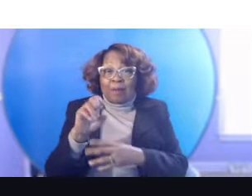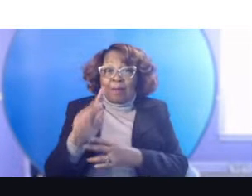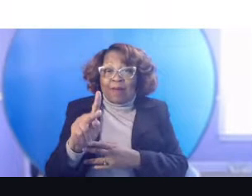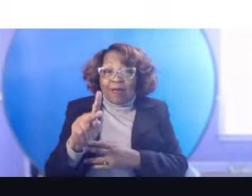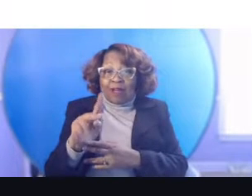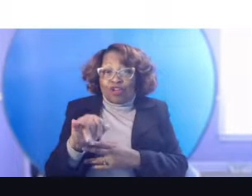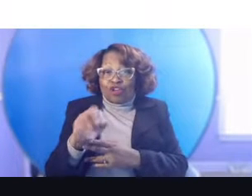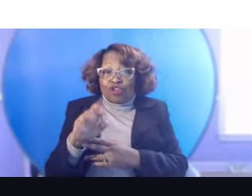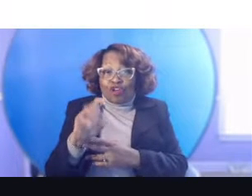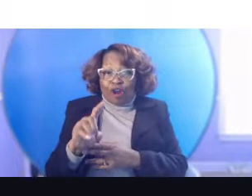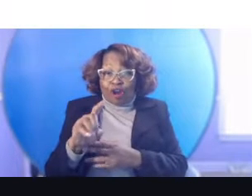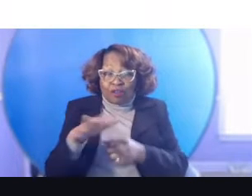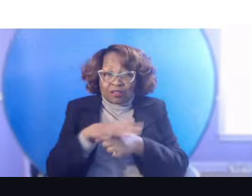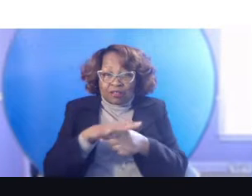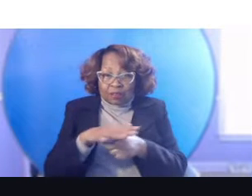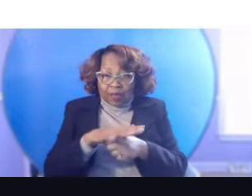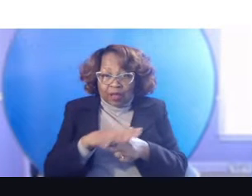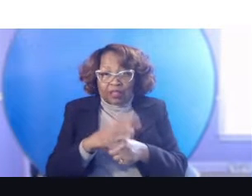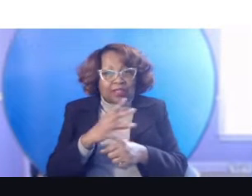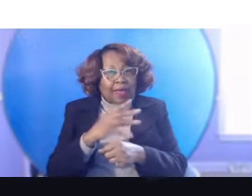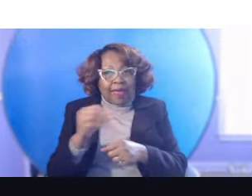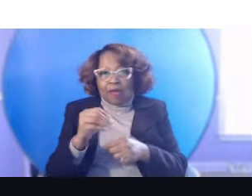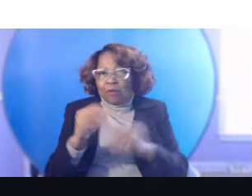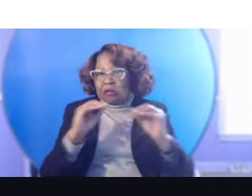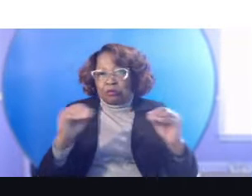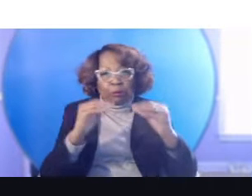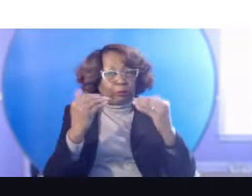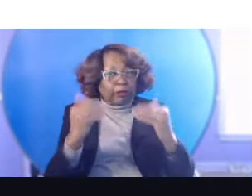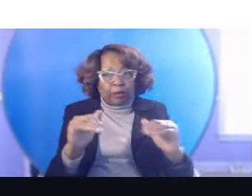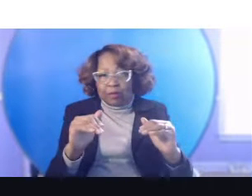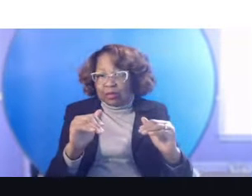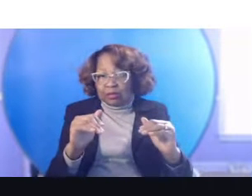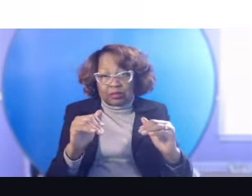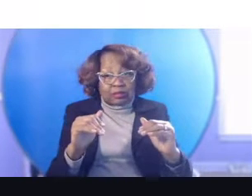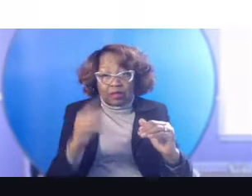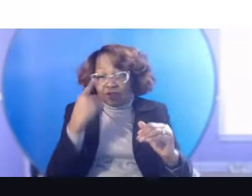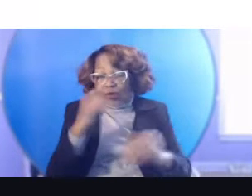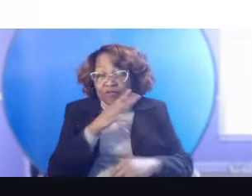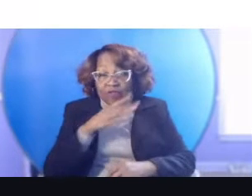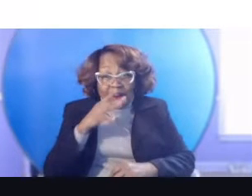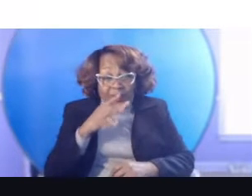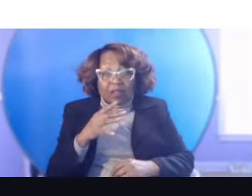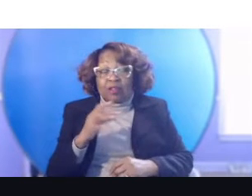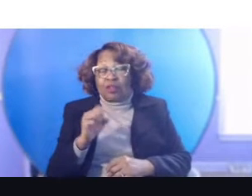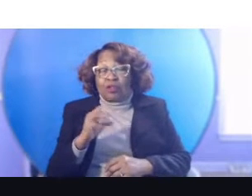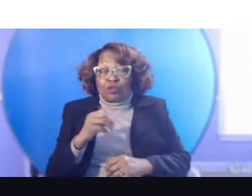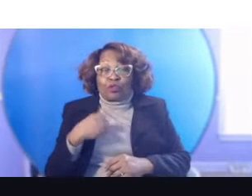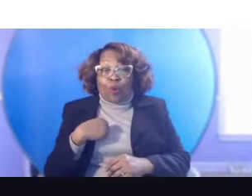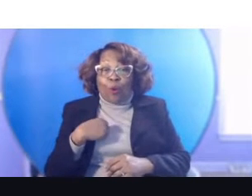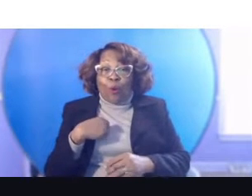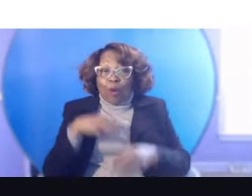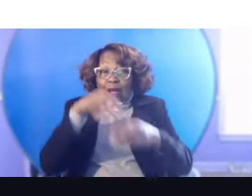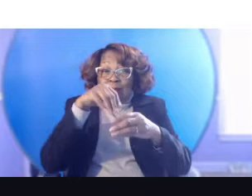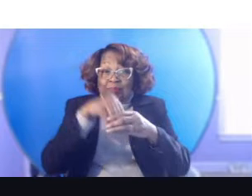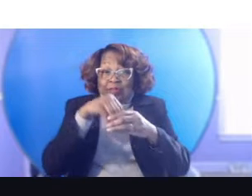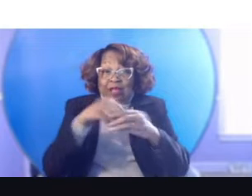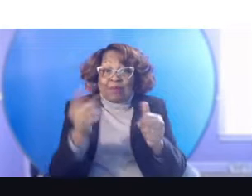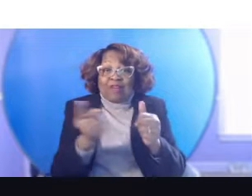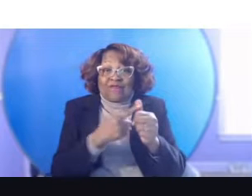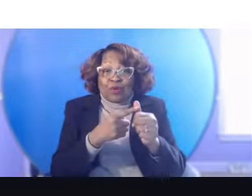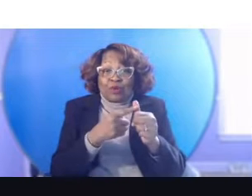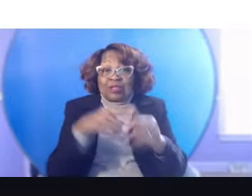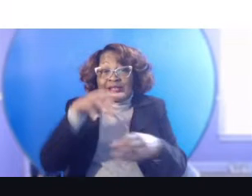the sky was a limit. So we get, got started and I planted my first in ground garden in 2015